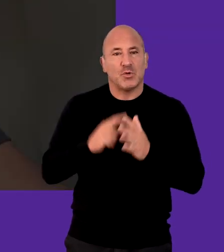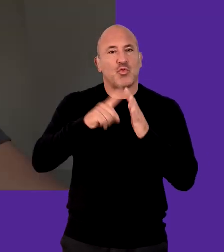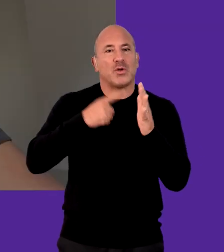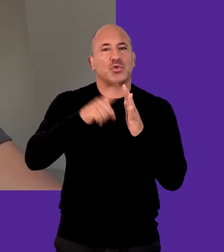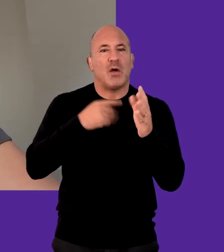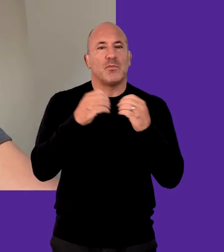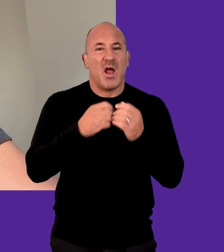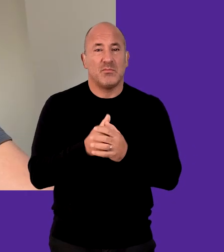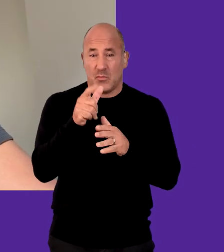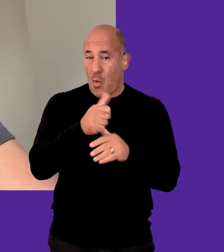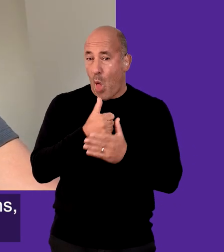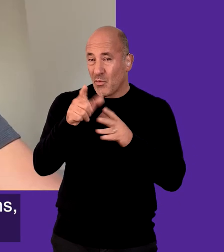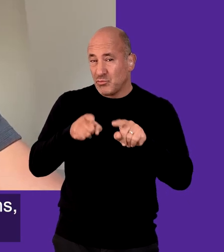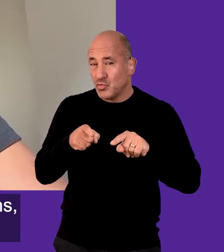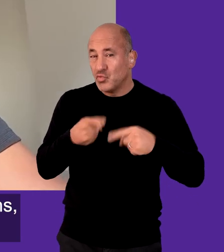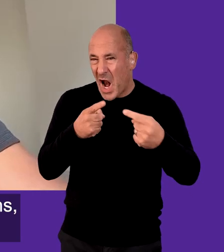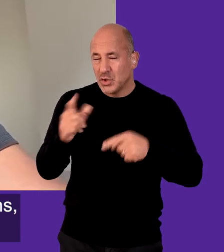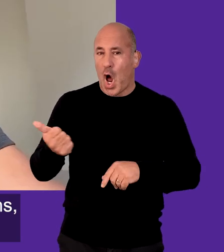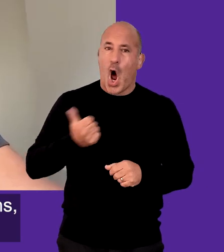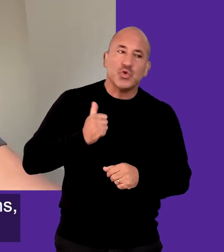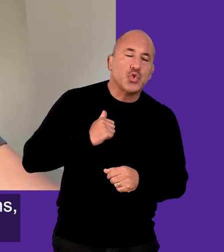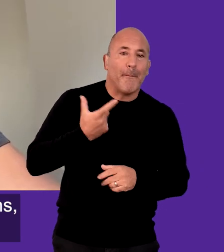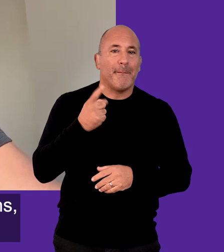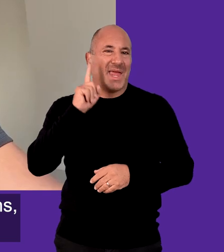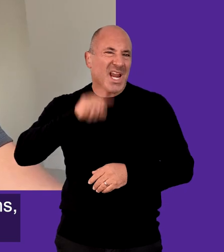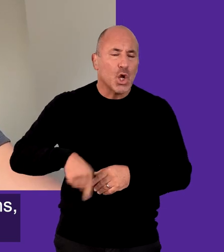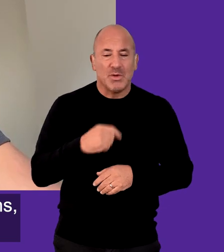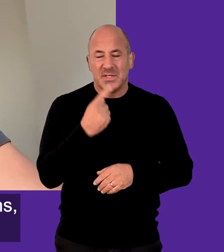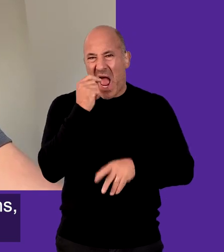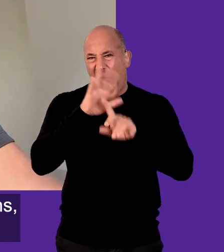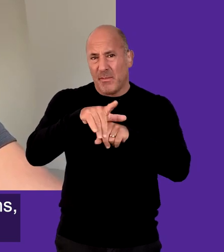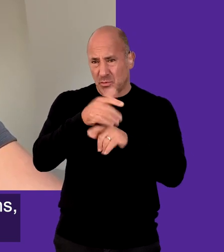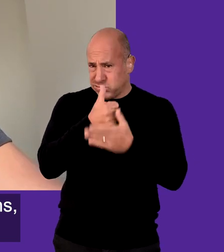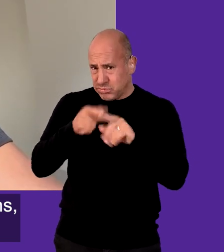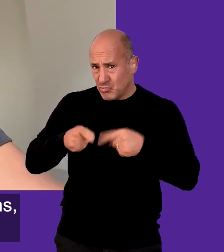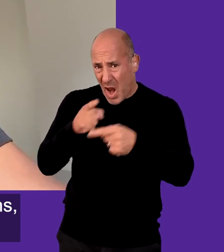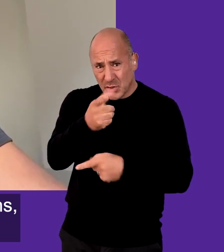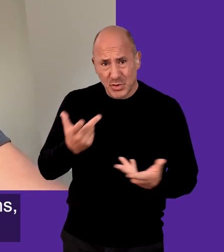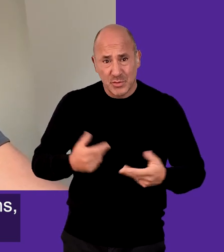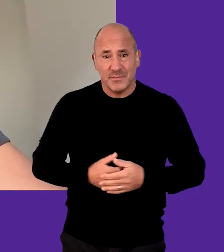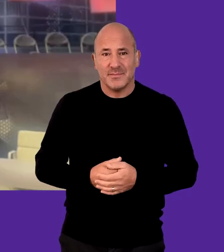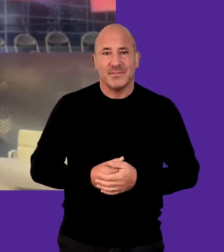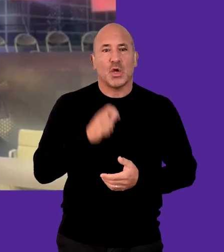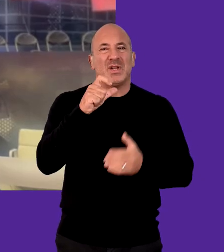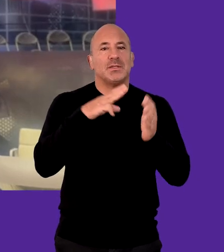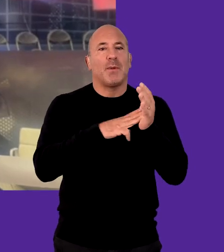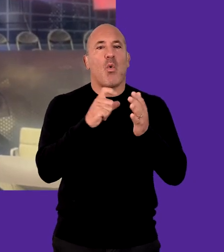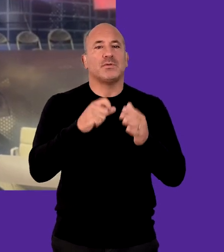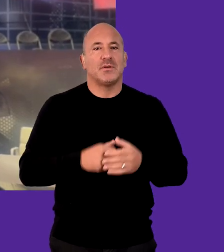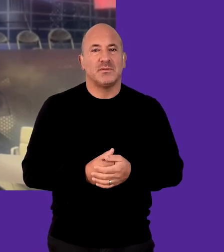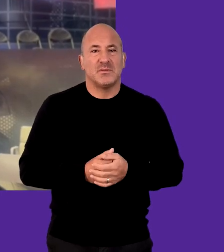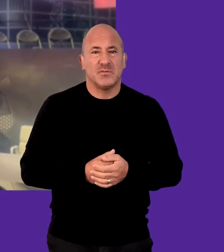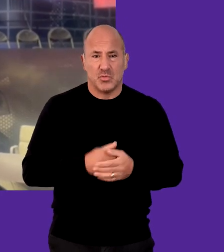Jordan Jarrett Bryan Do you always challenge assumptions, ignorance and ableism? Chris